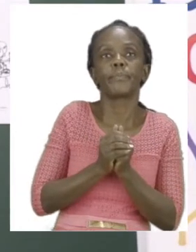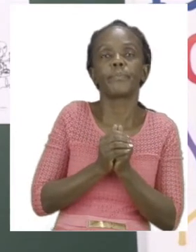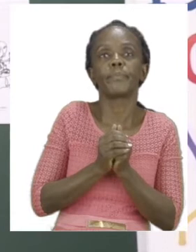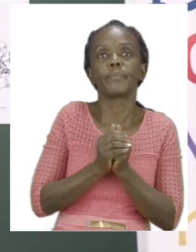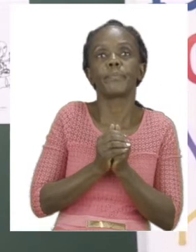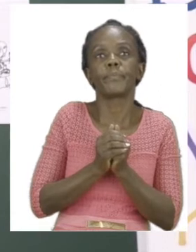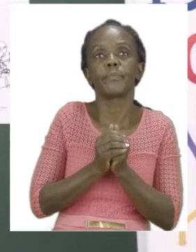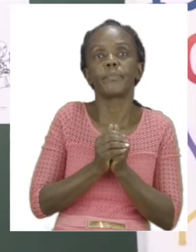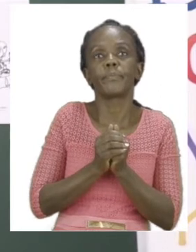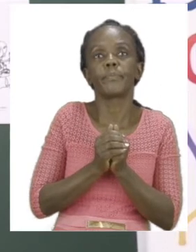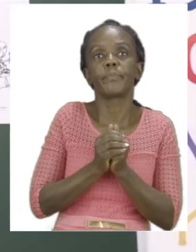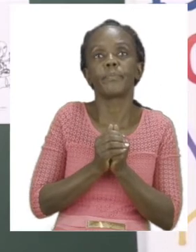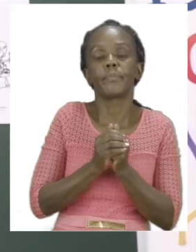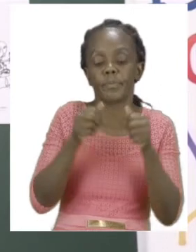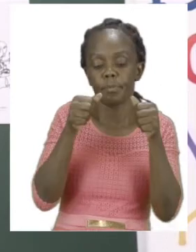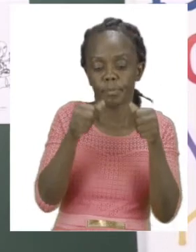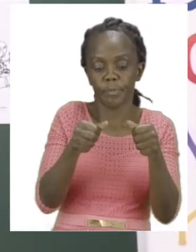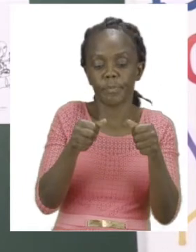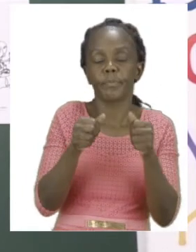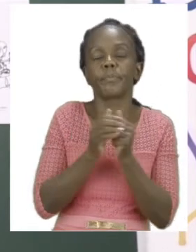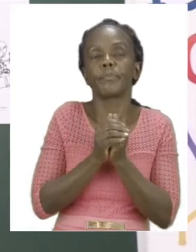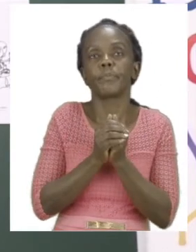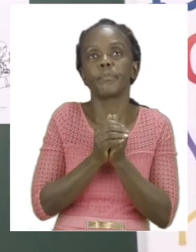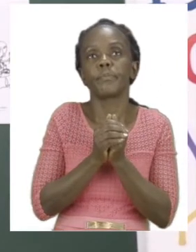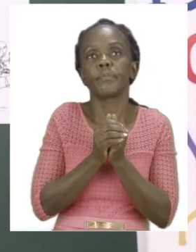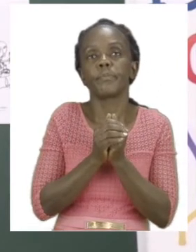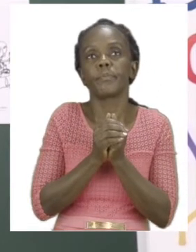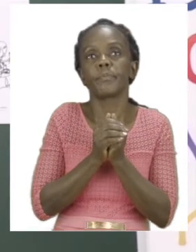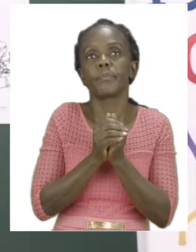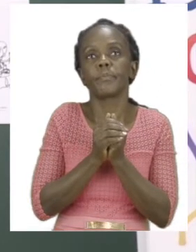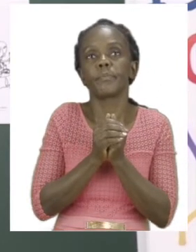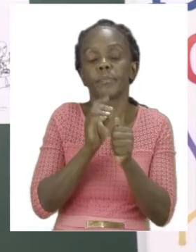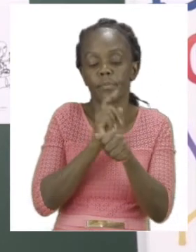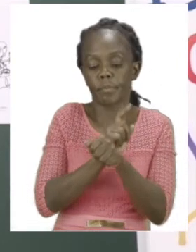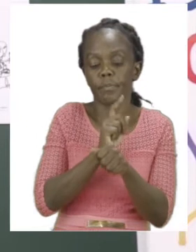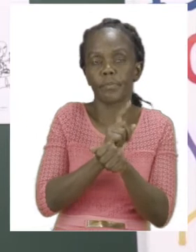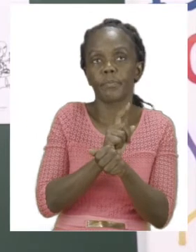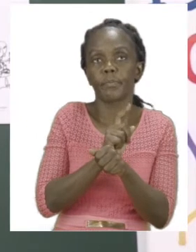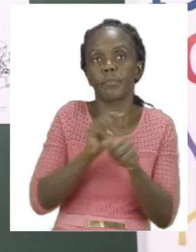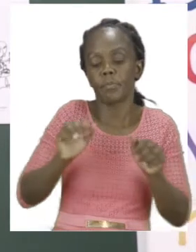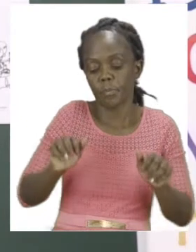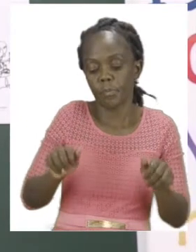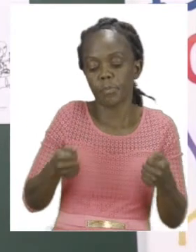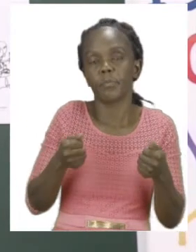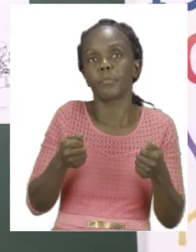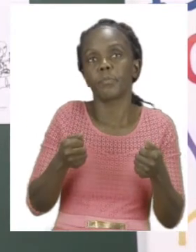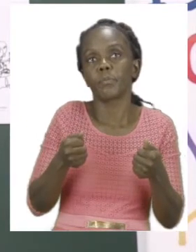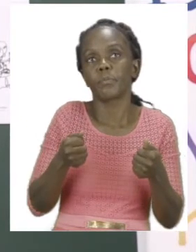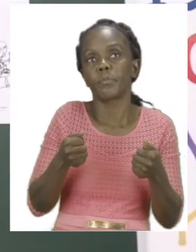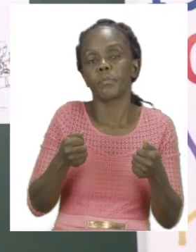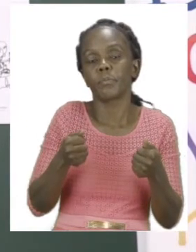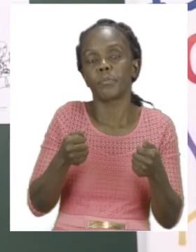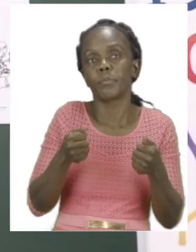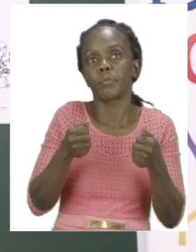you are going to paste them correctly. So the first boy we have to paste on the